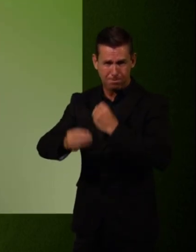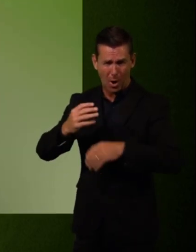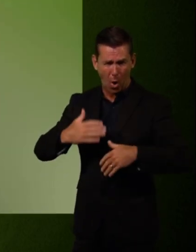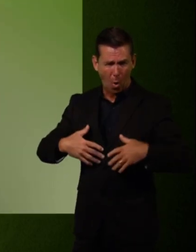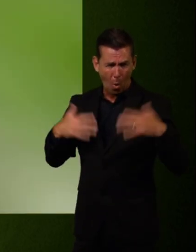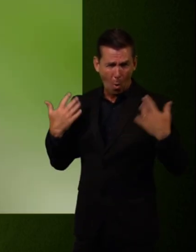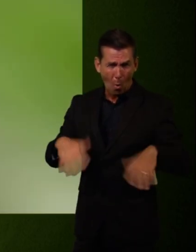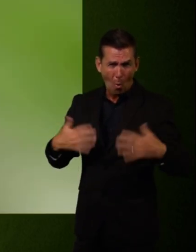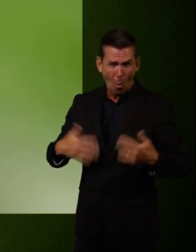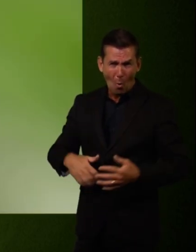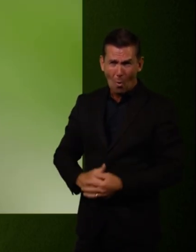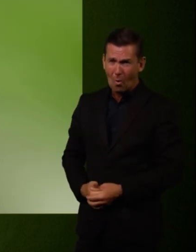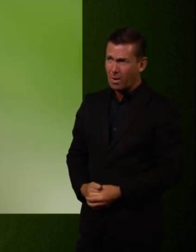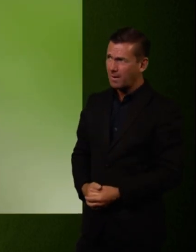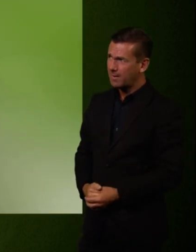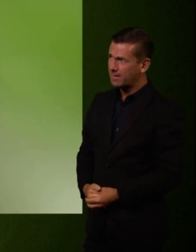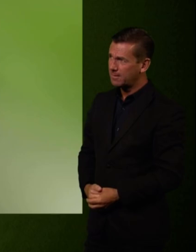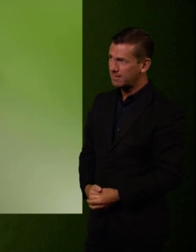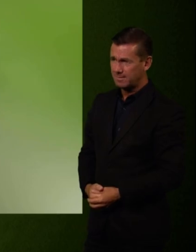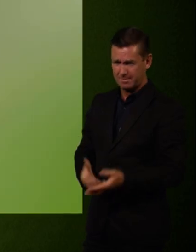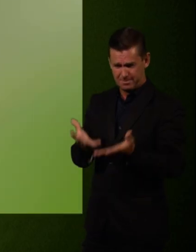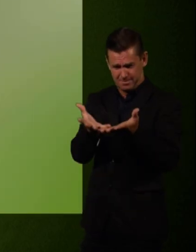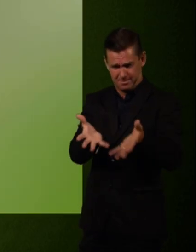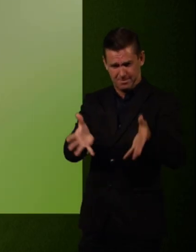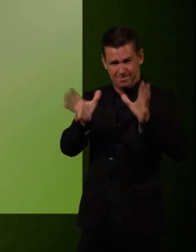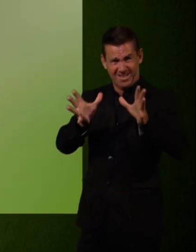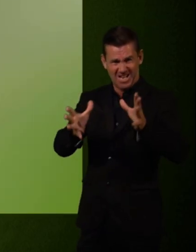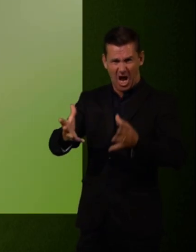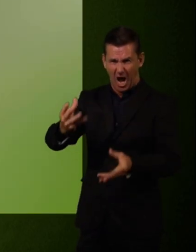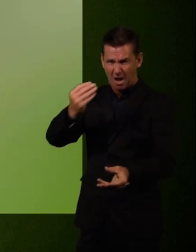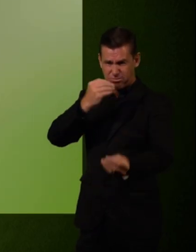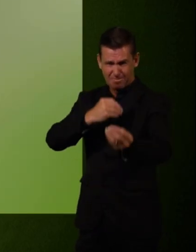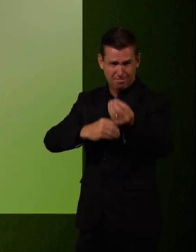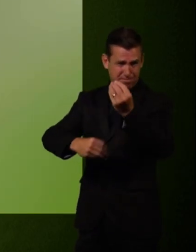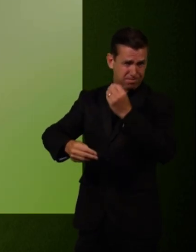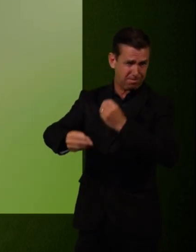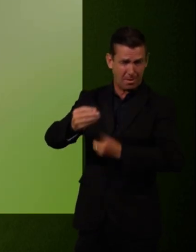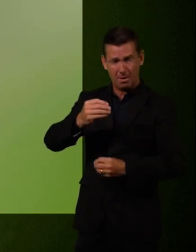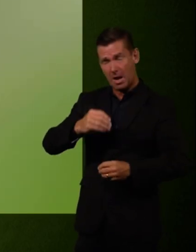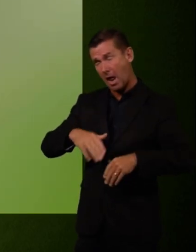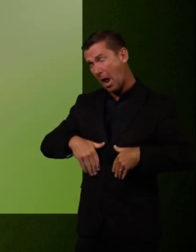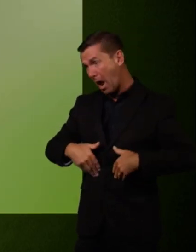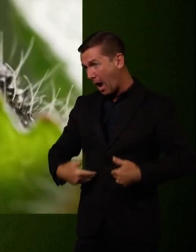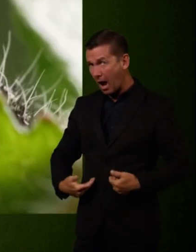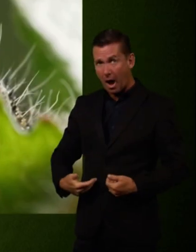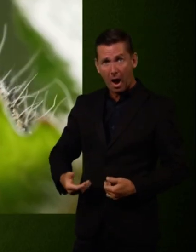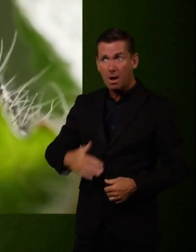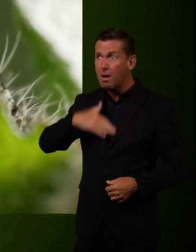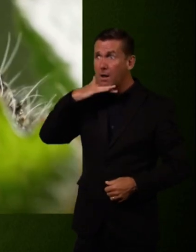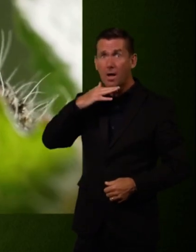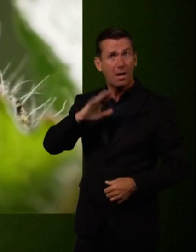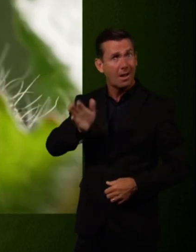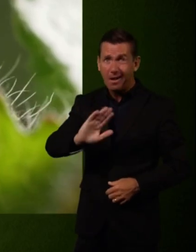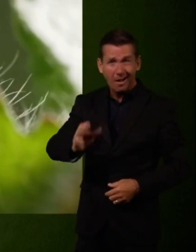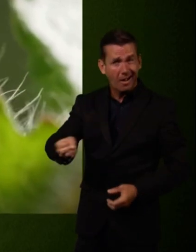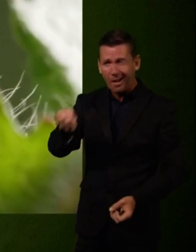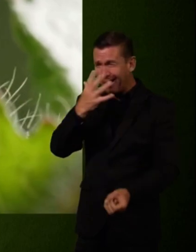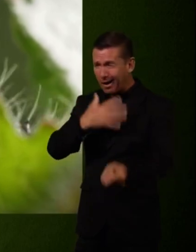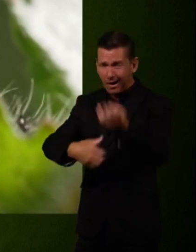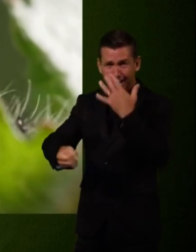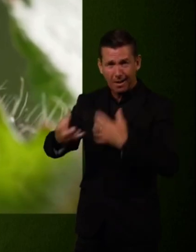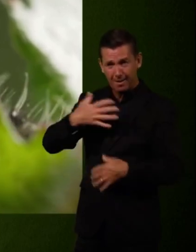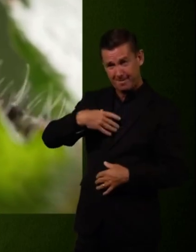They start to work on the cabbage patch. Their voracious appetite for greens has earned them their